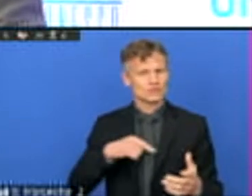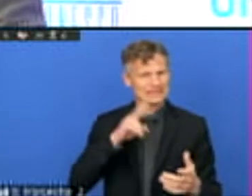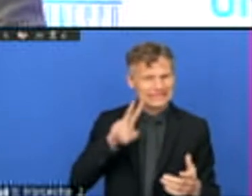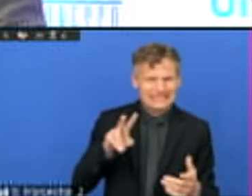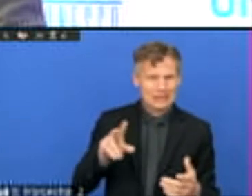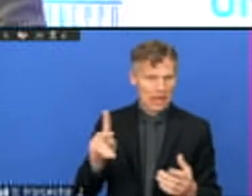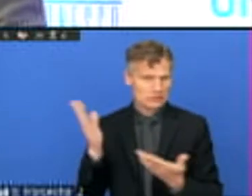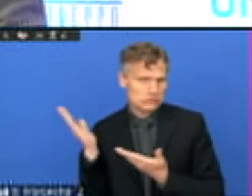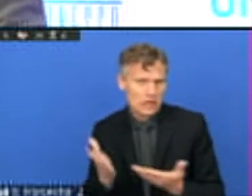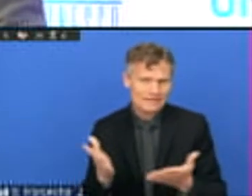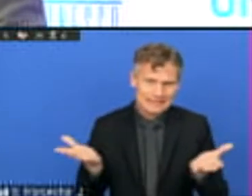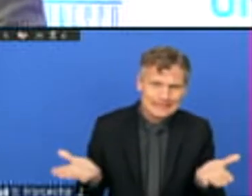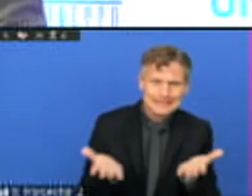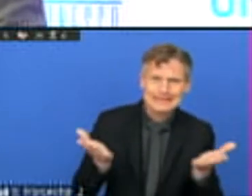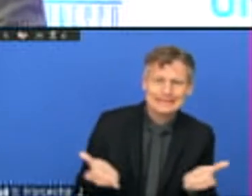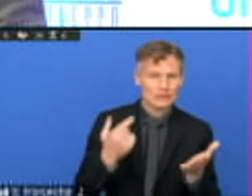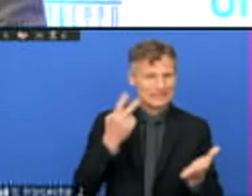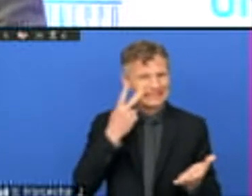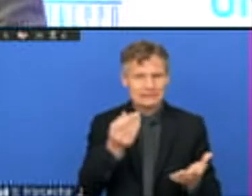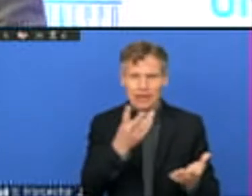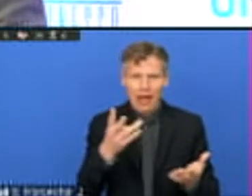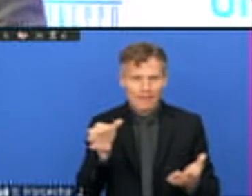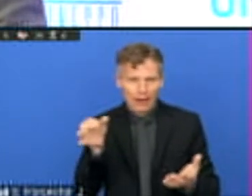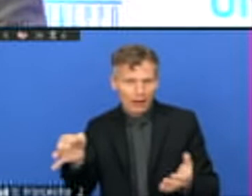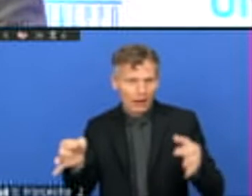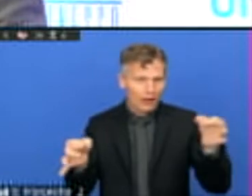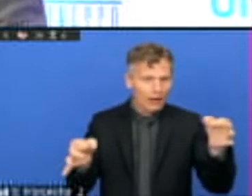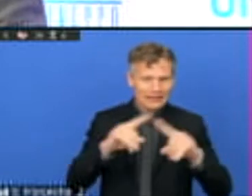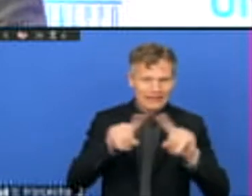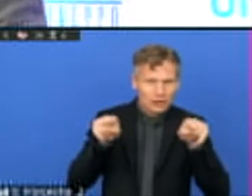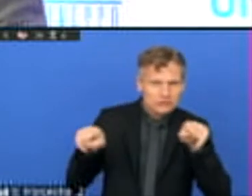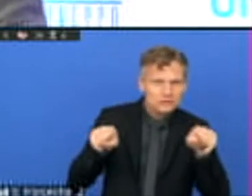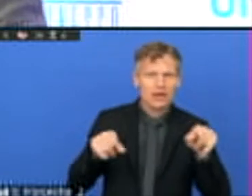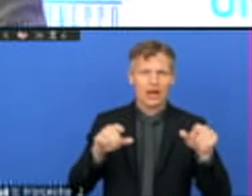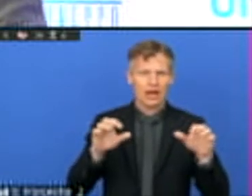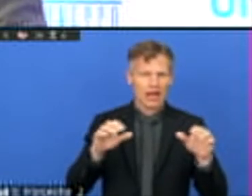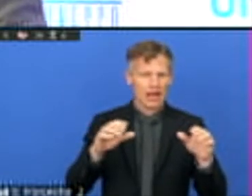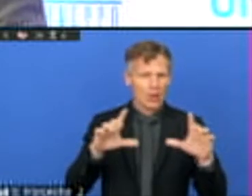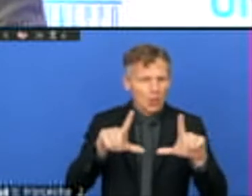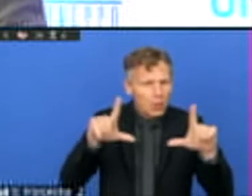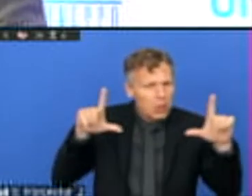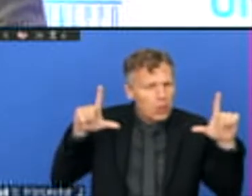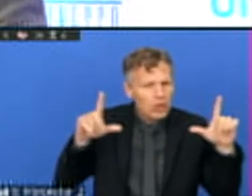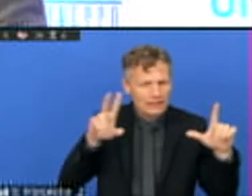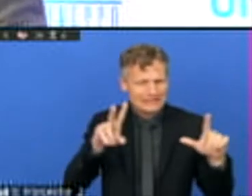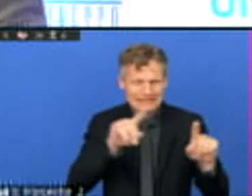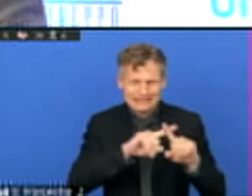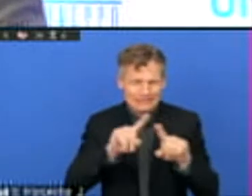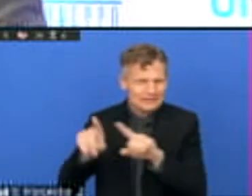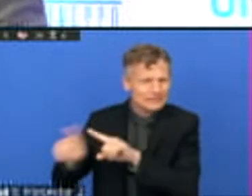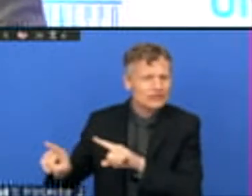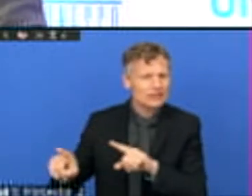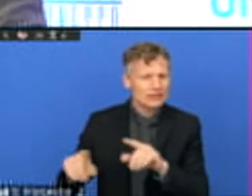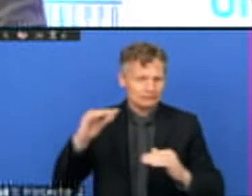disparities between communities, between words, and between local authorities, and between districts and provinces.